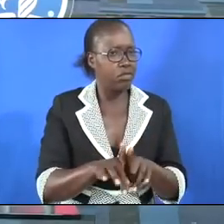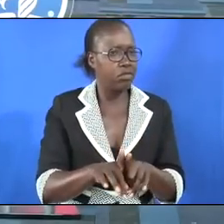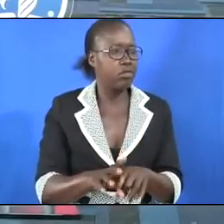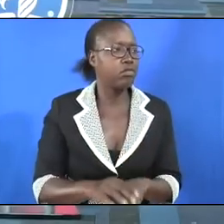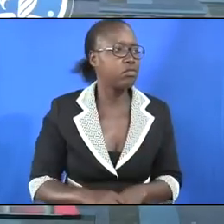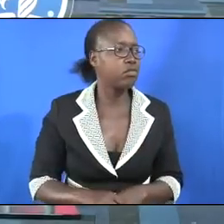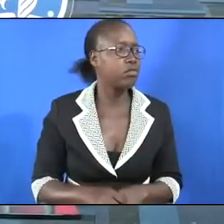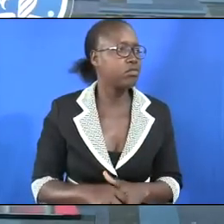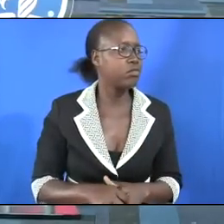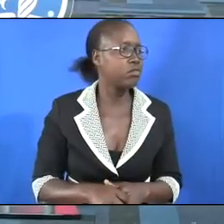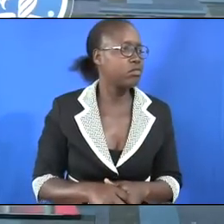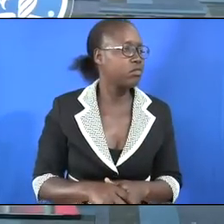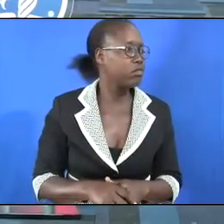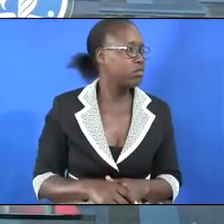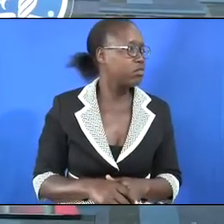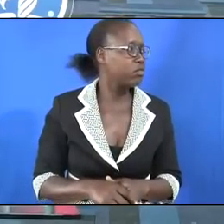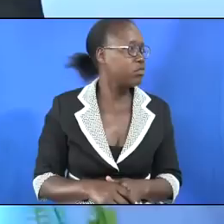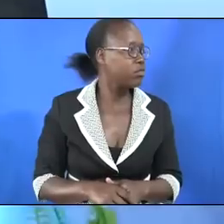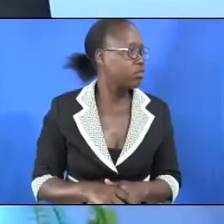of the Lord